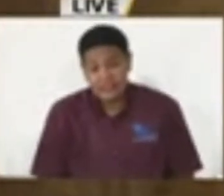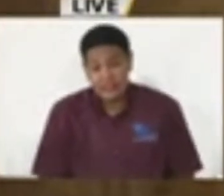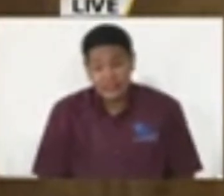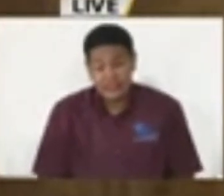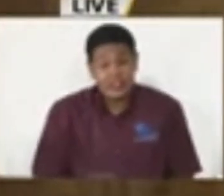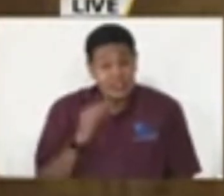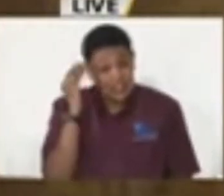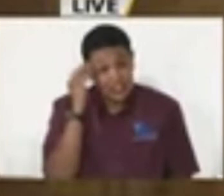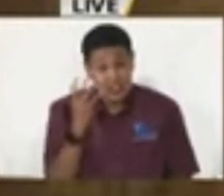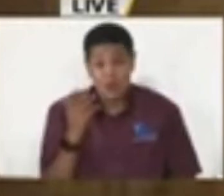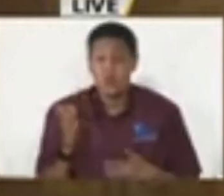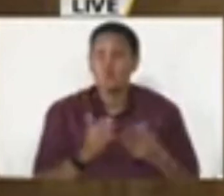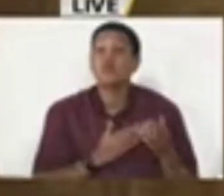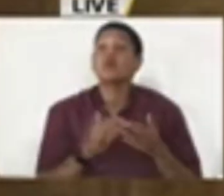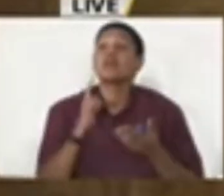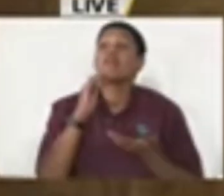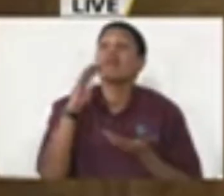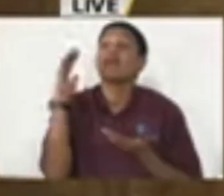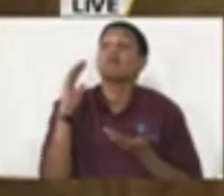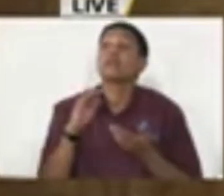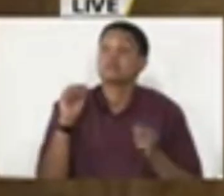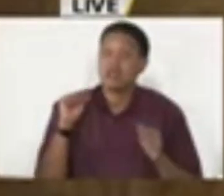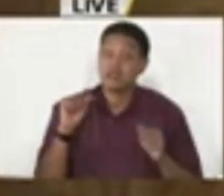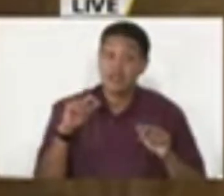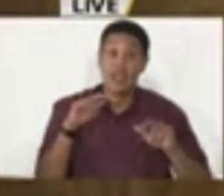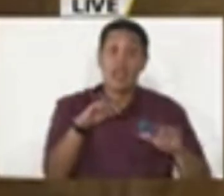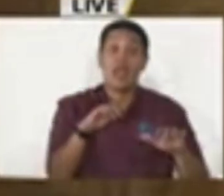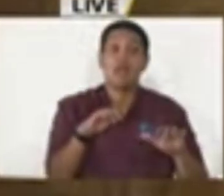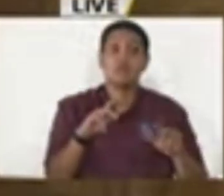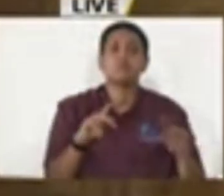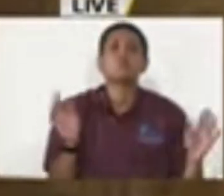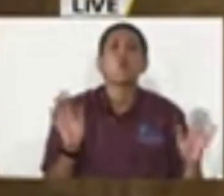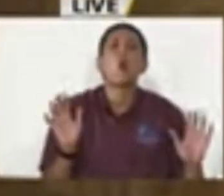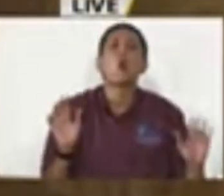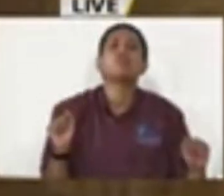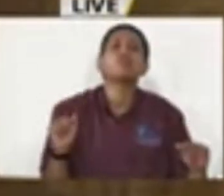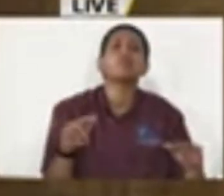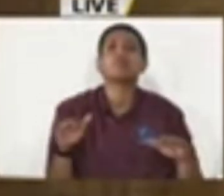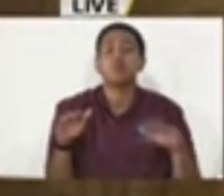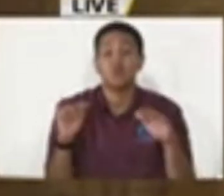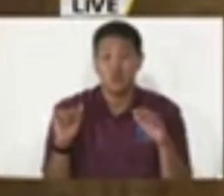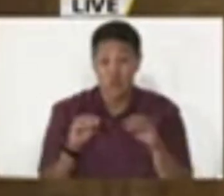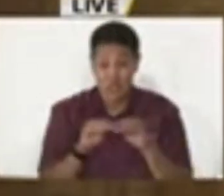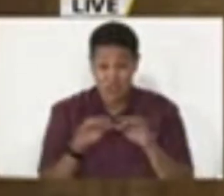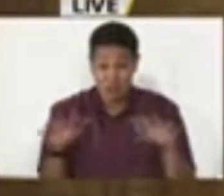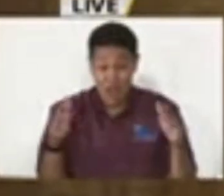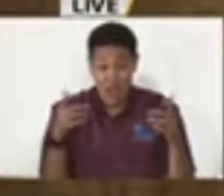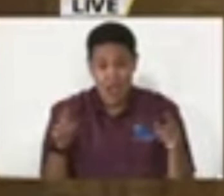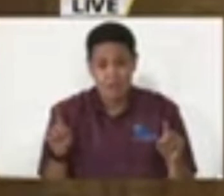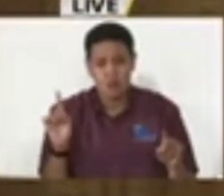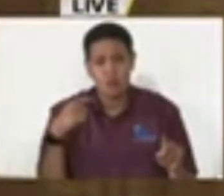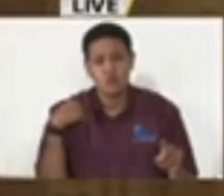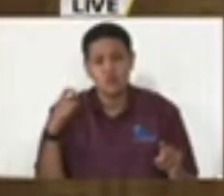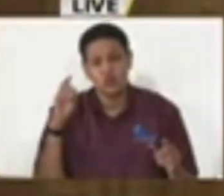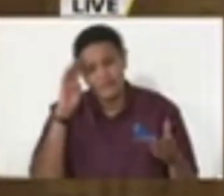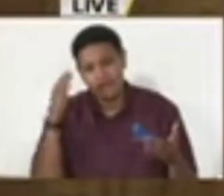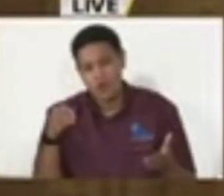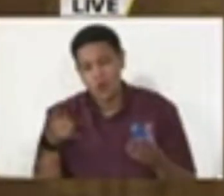will minimize congestion and gathering, which is where spread occurs, is where we should be going.